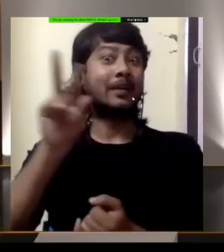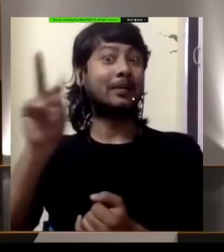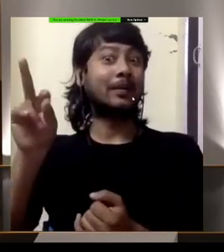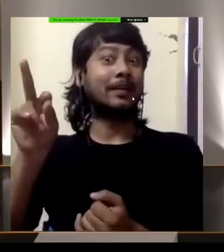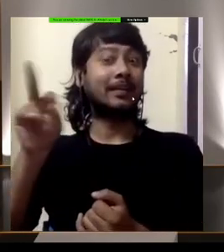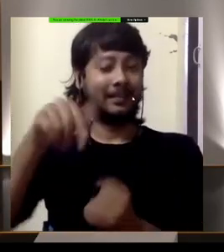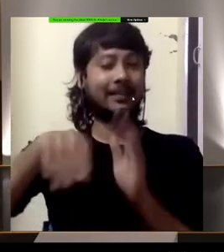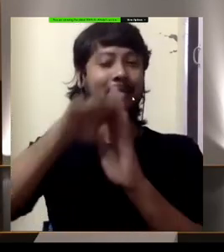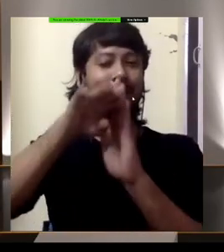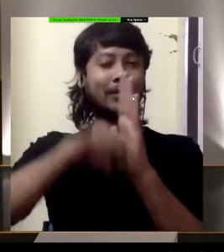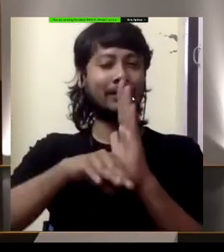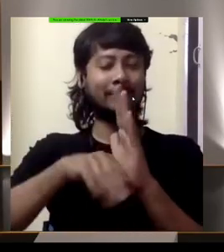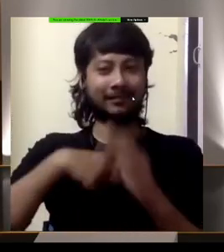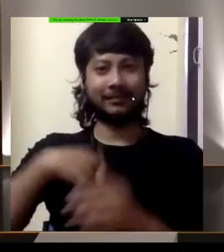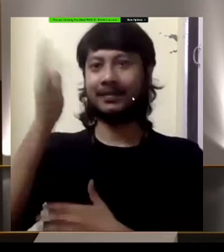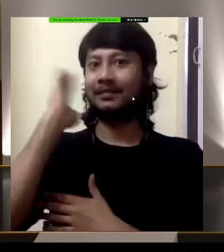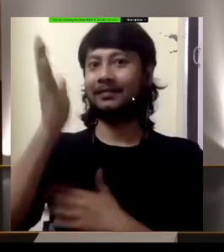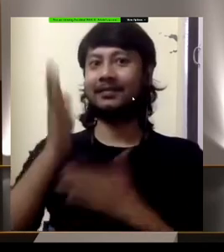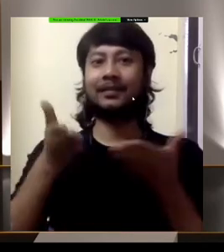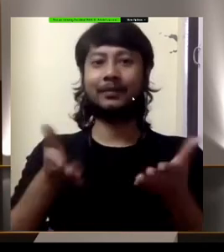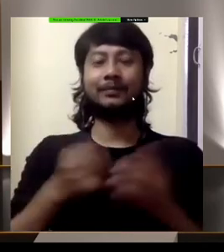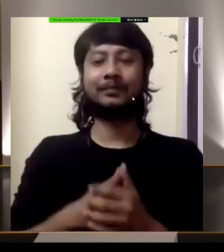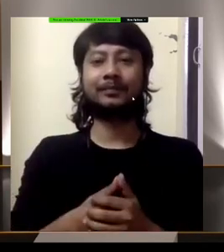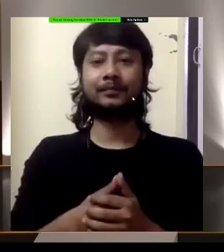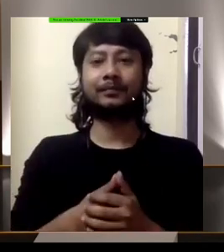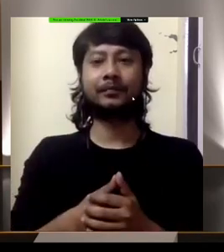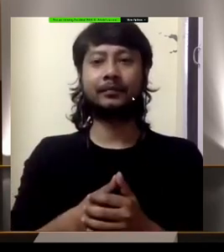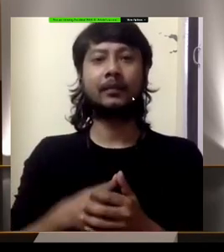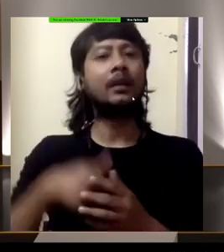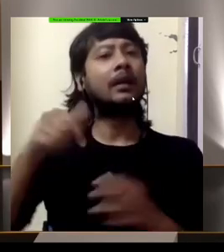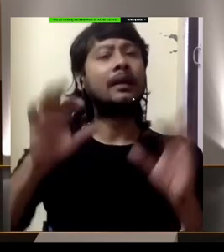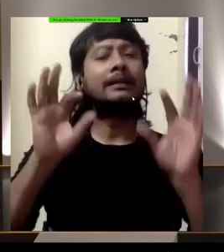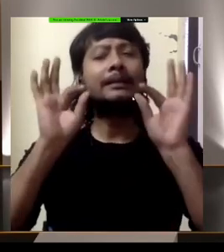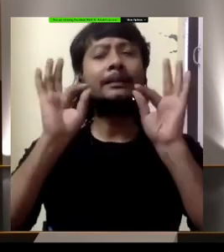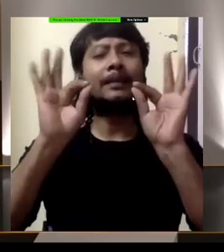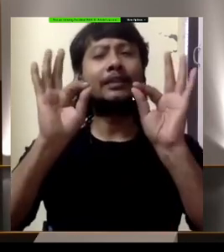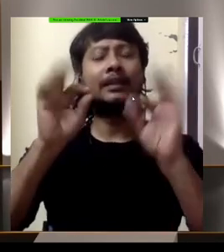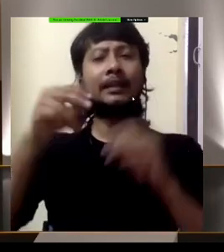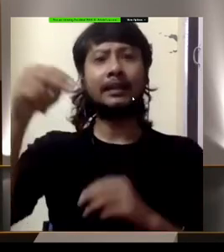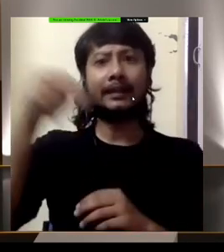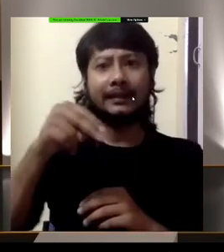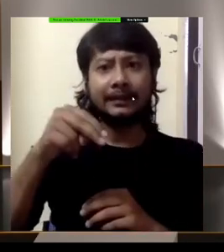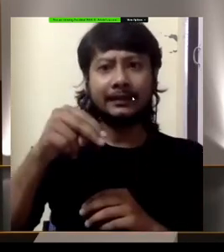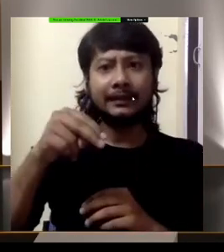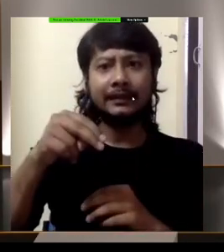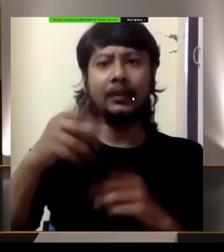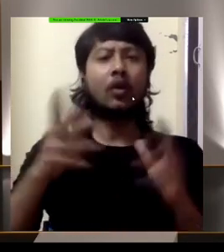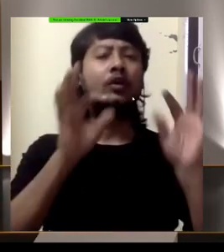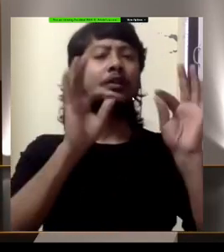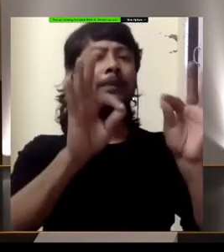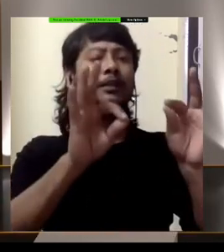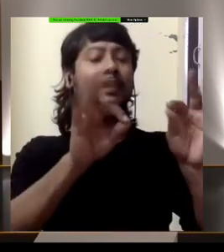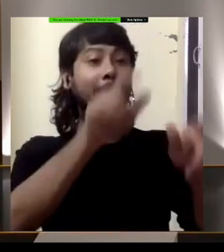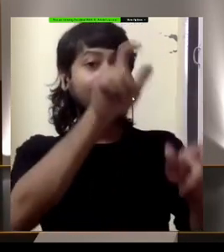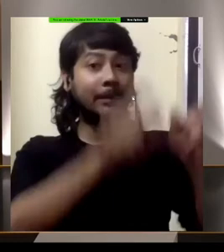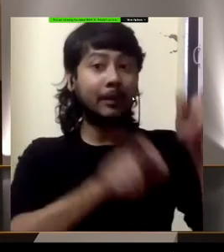When we speak of special needs, special people, special children,